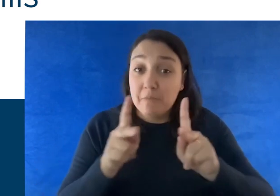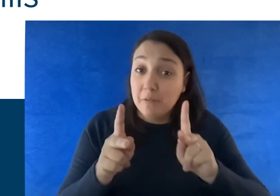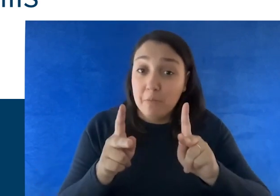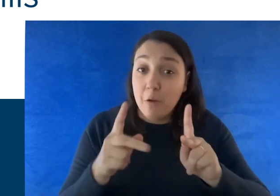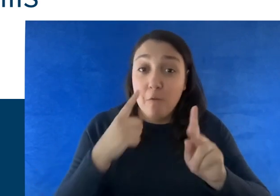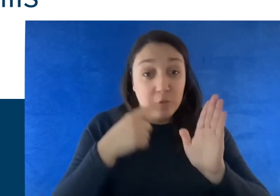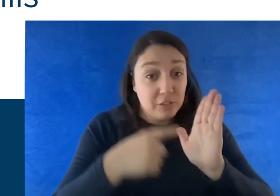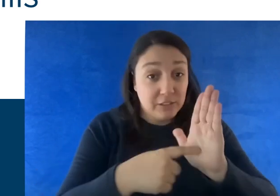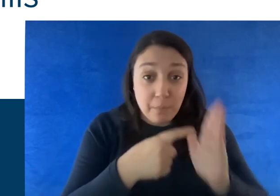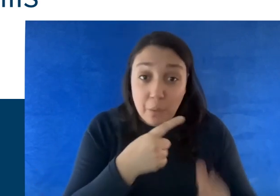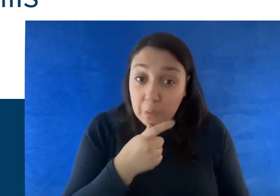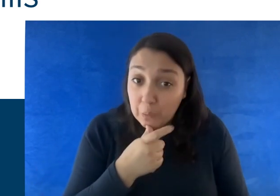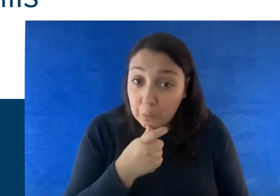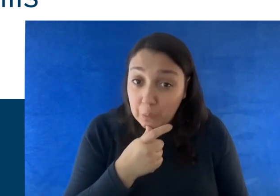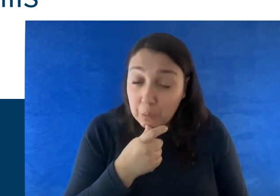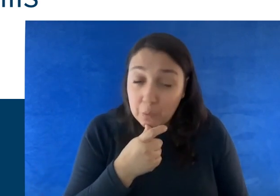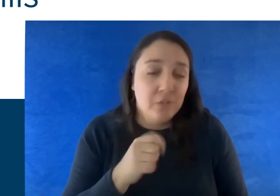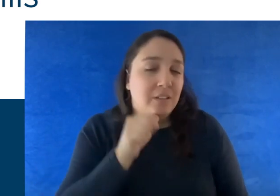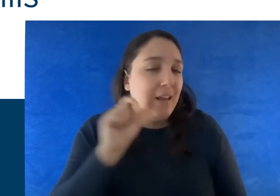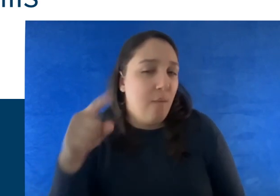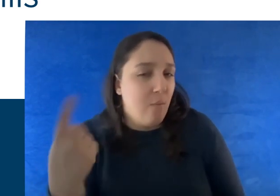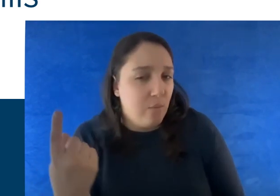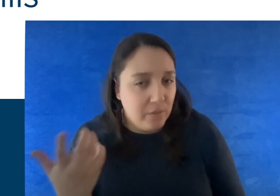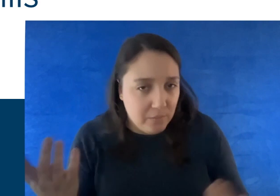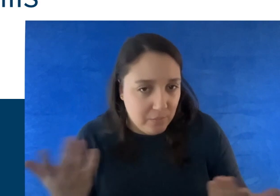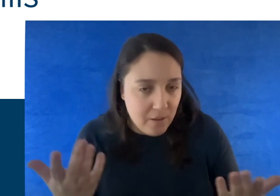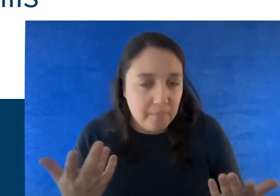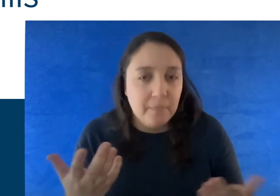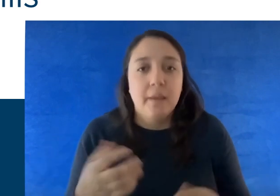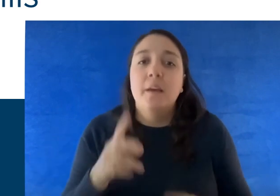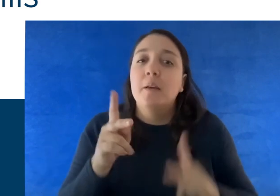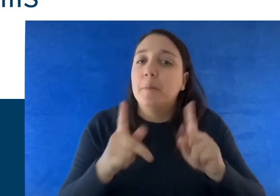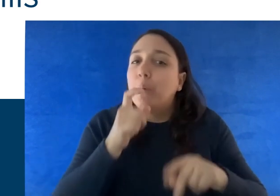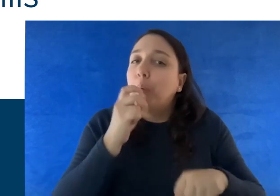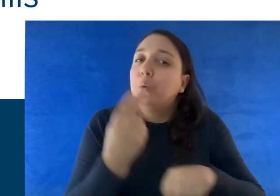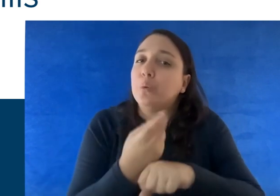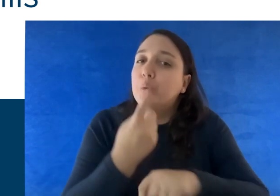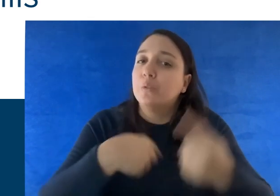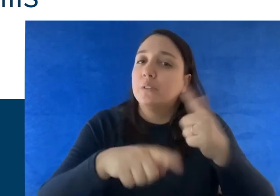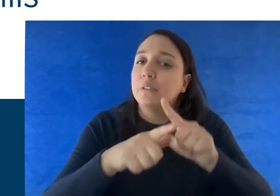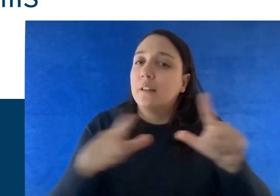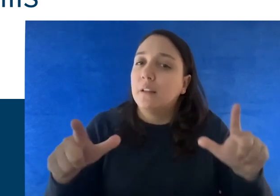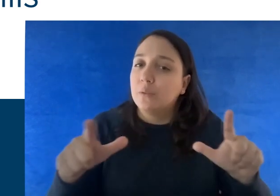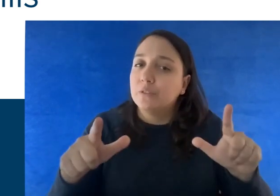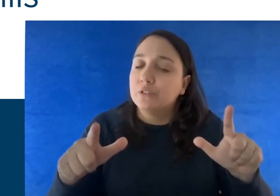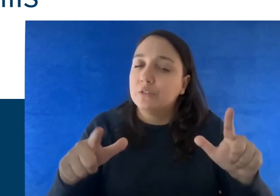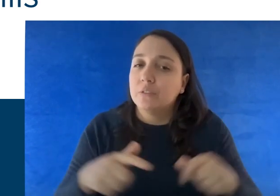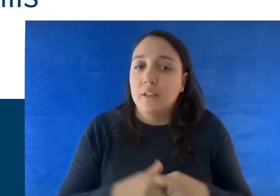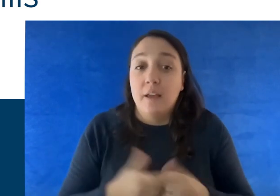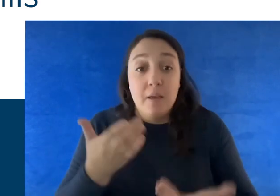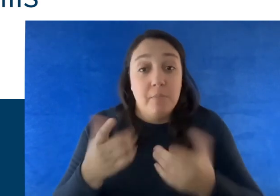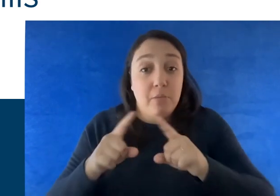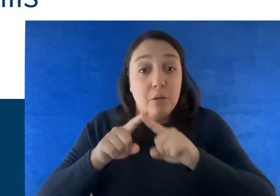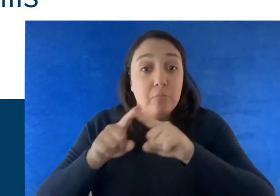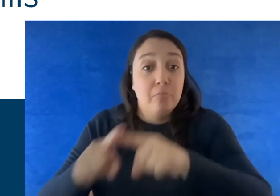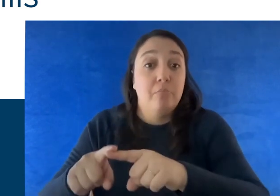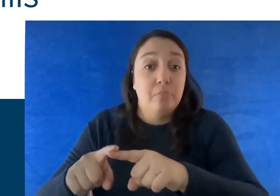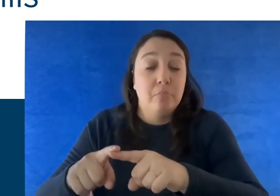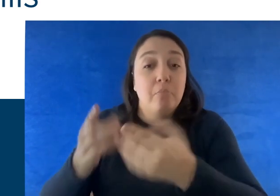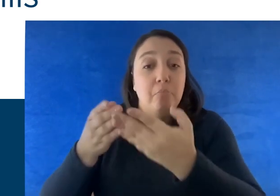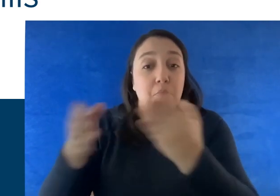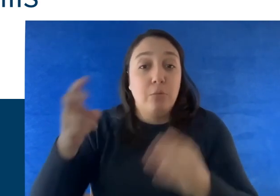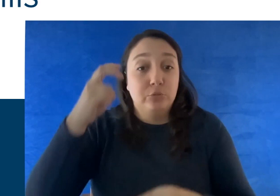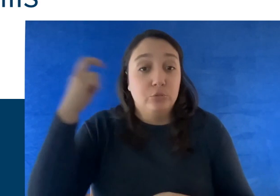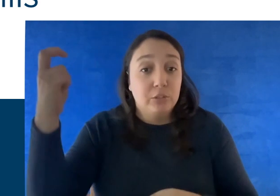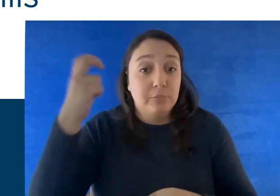needs include, but are not limited to, individuals who use American Sign Language, who rely on public transportation,